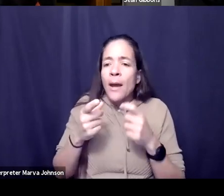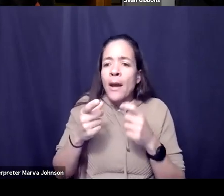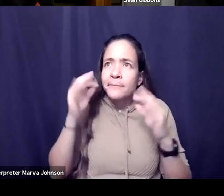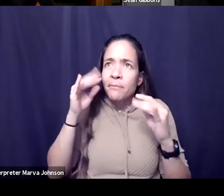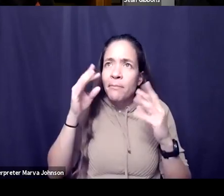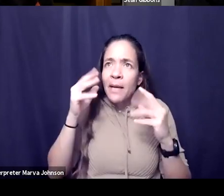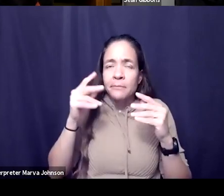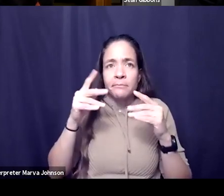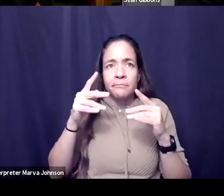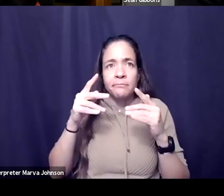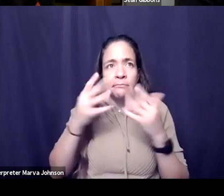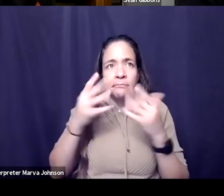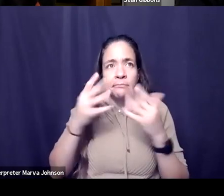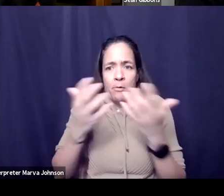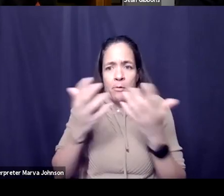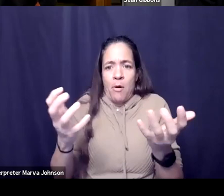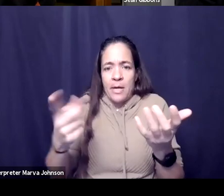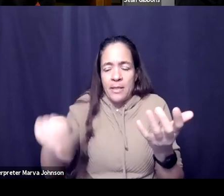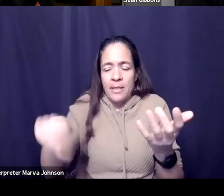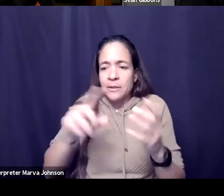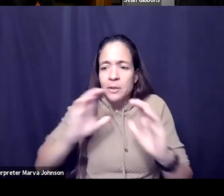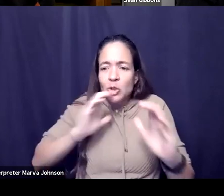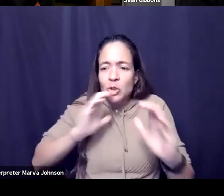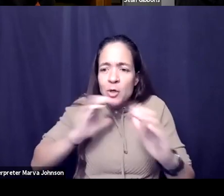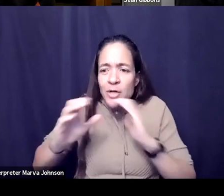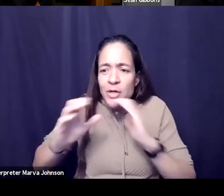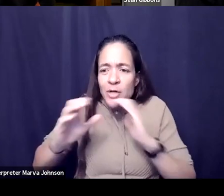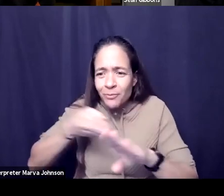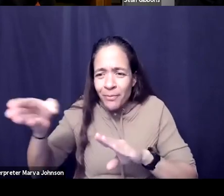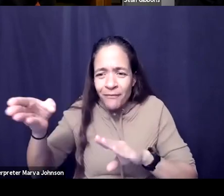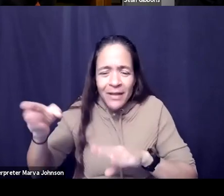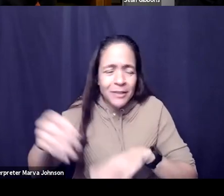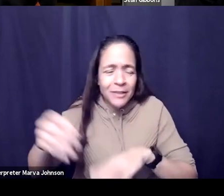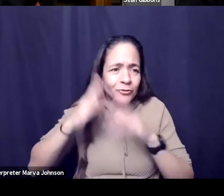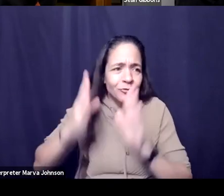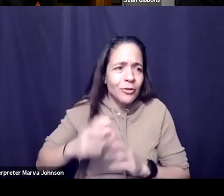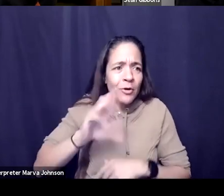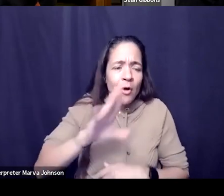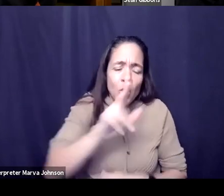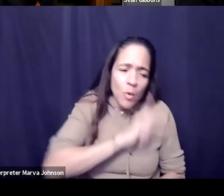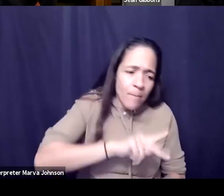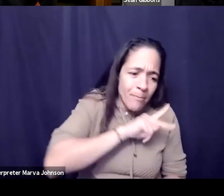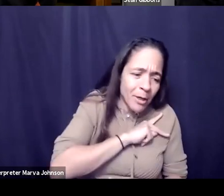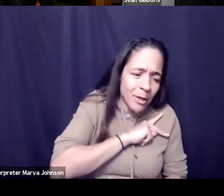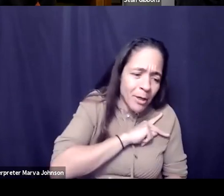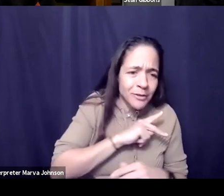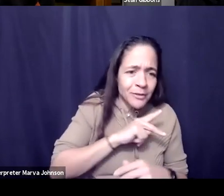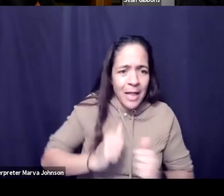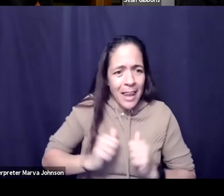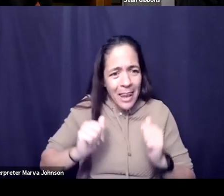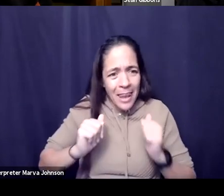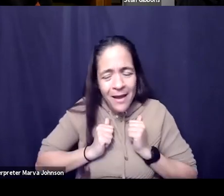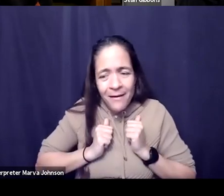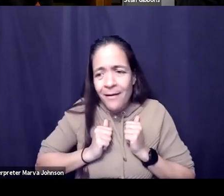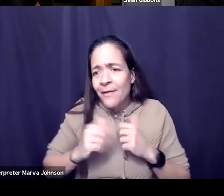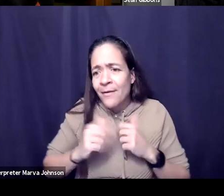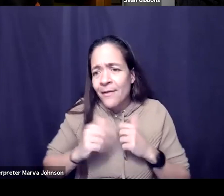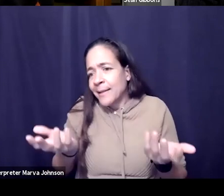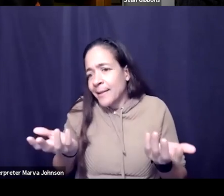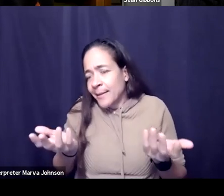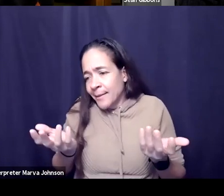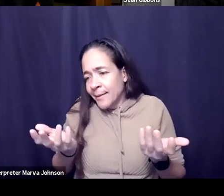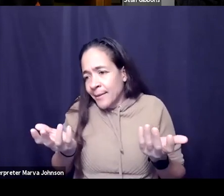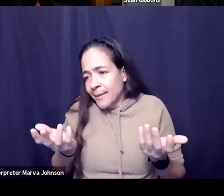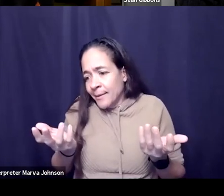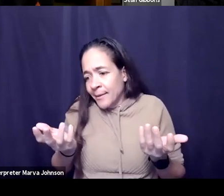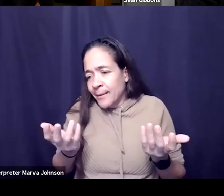as a communications professional or you think about your internal team or just think about your personal life i i have this